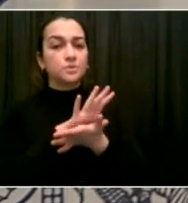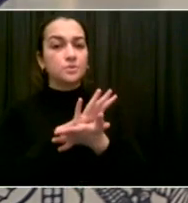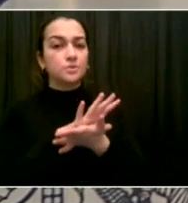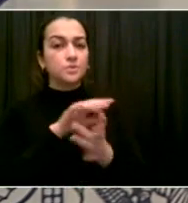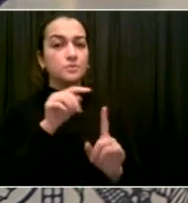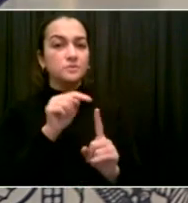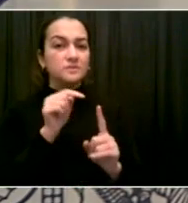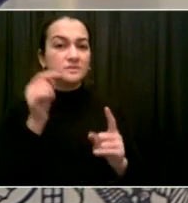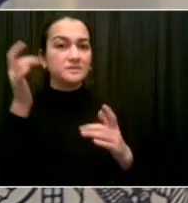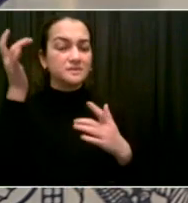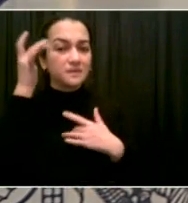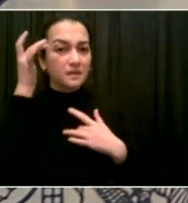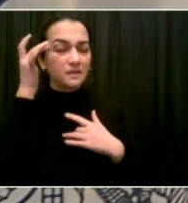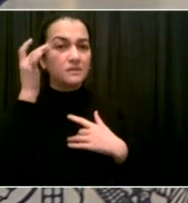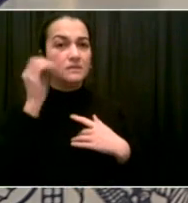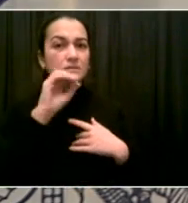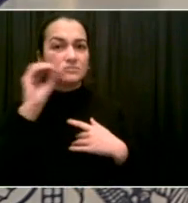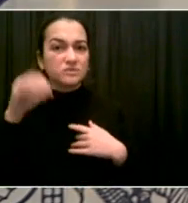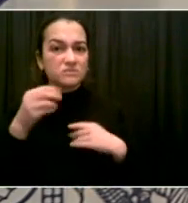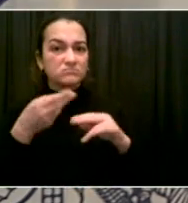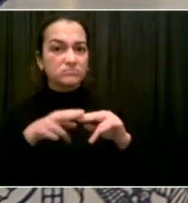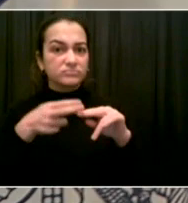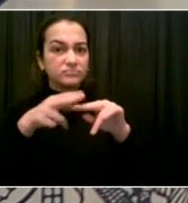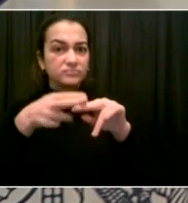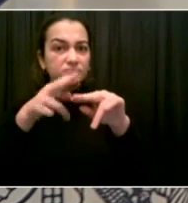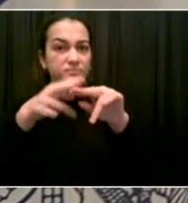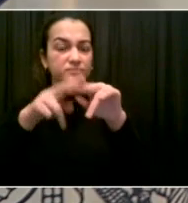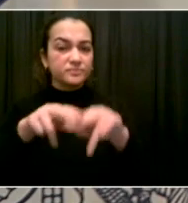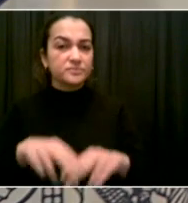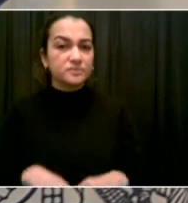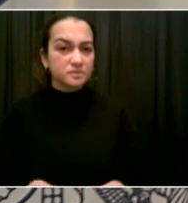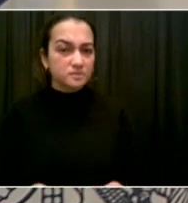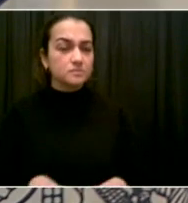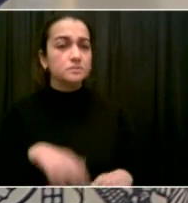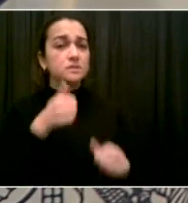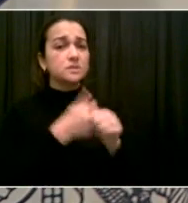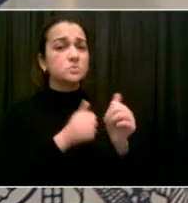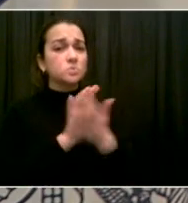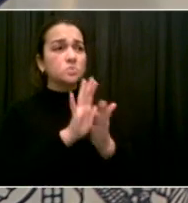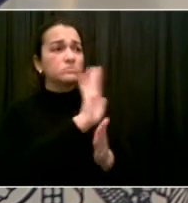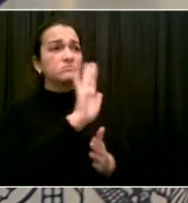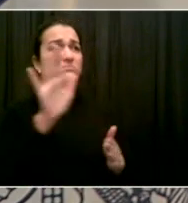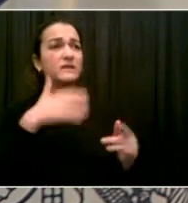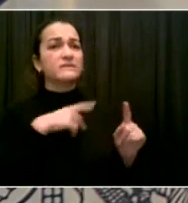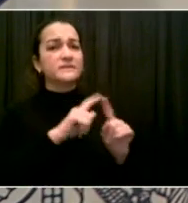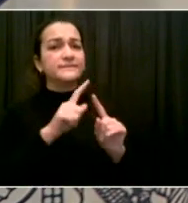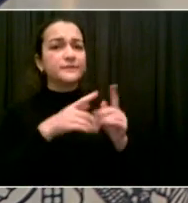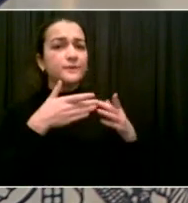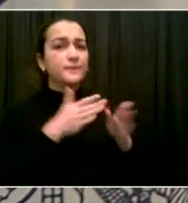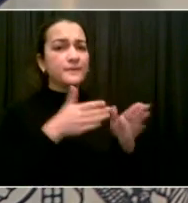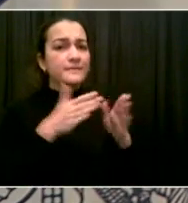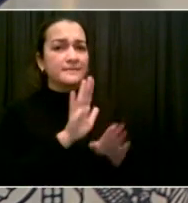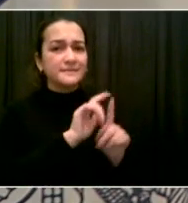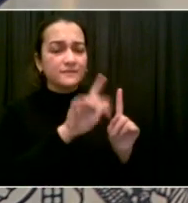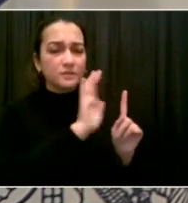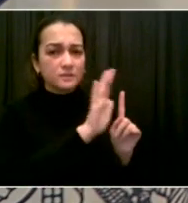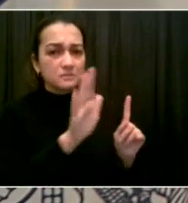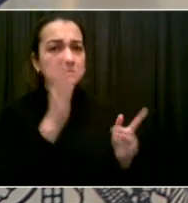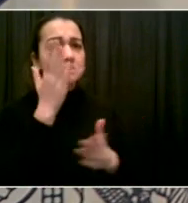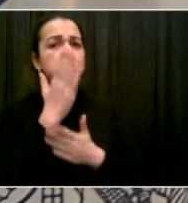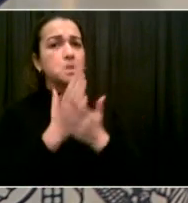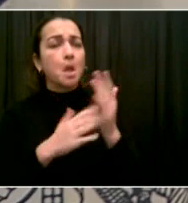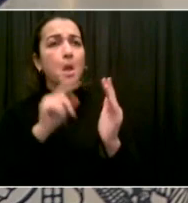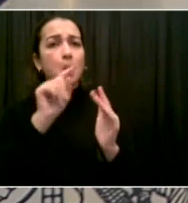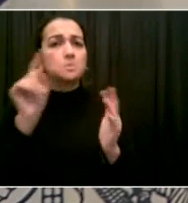for those who are staying home out of health concerns and others are not. Obviously, it's not